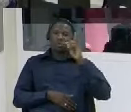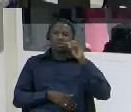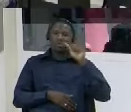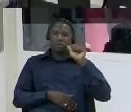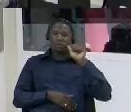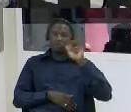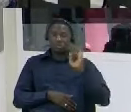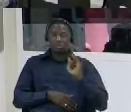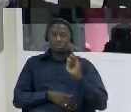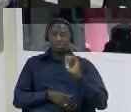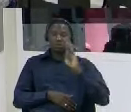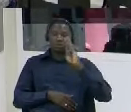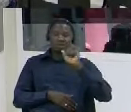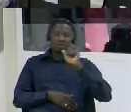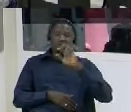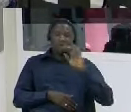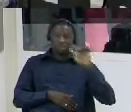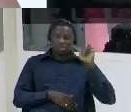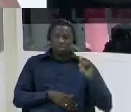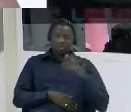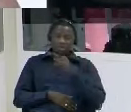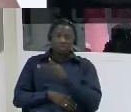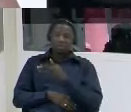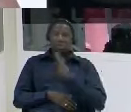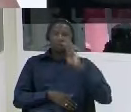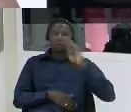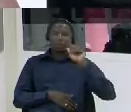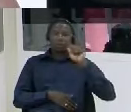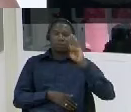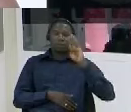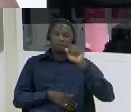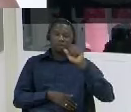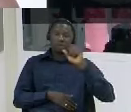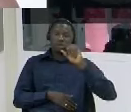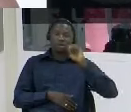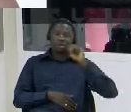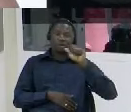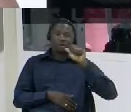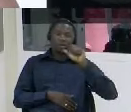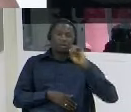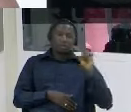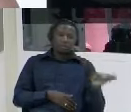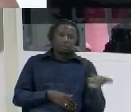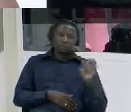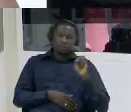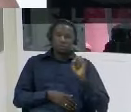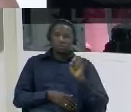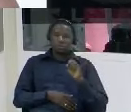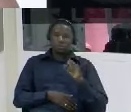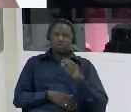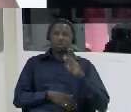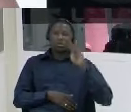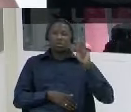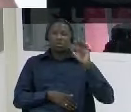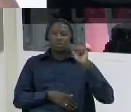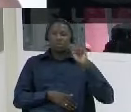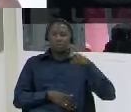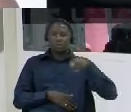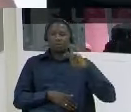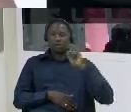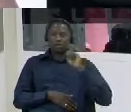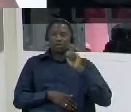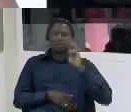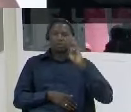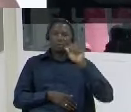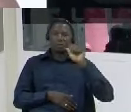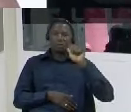came off after joe now came about your story and uh god's sake these people were